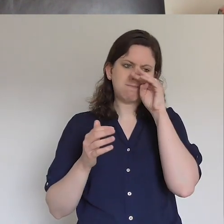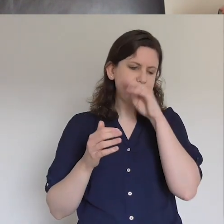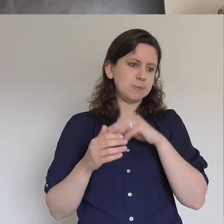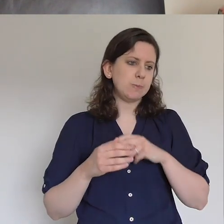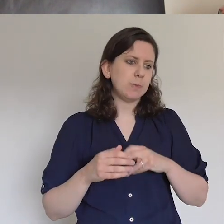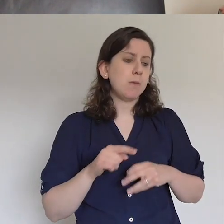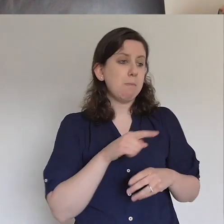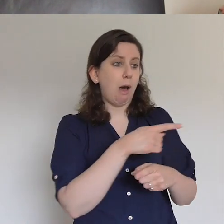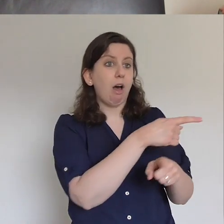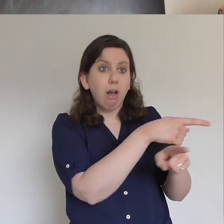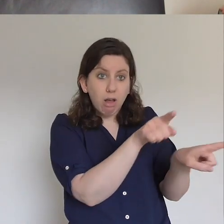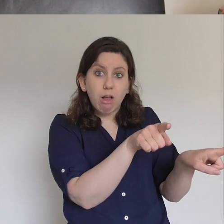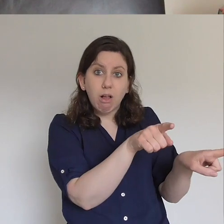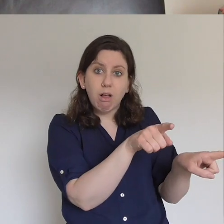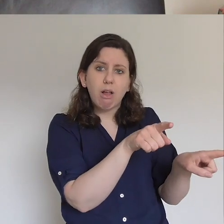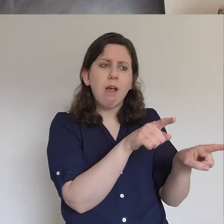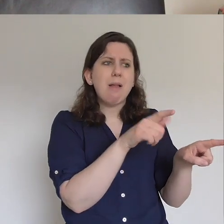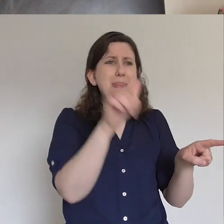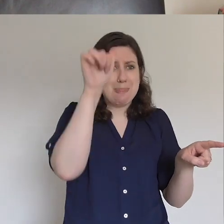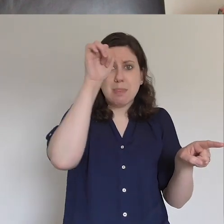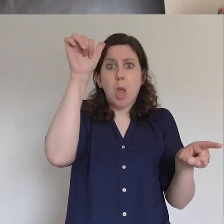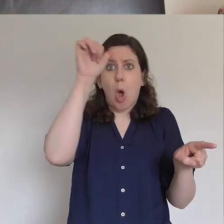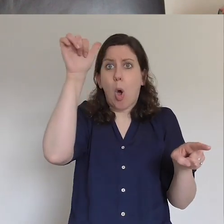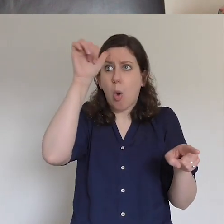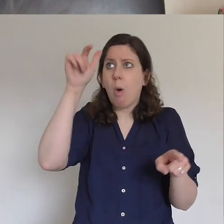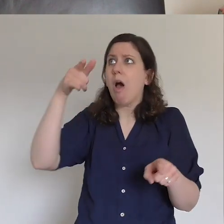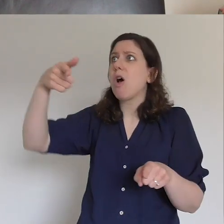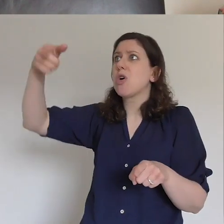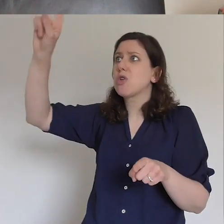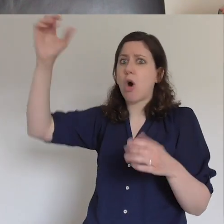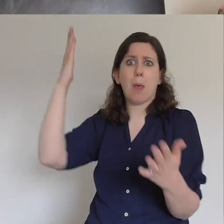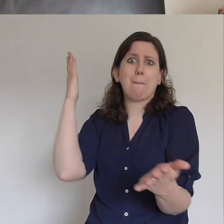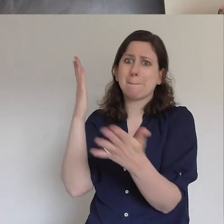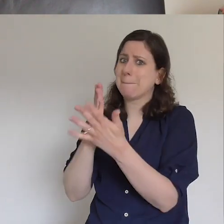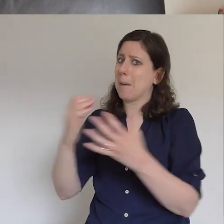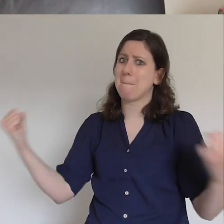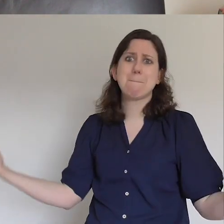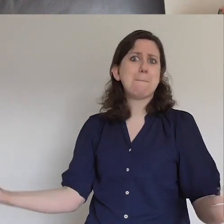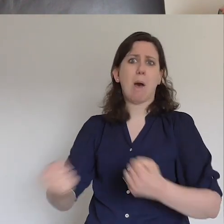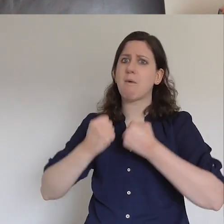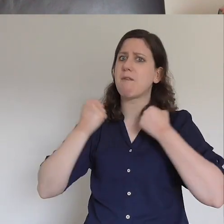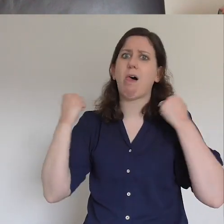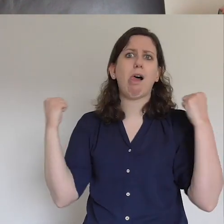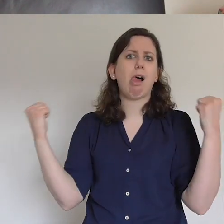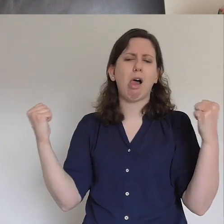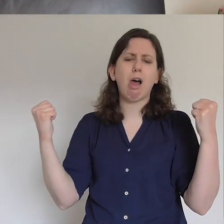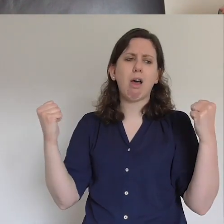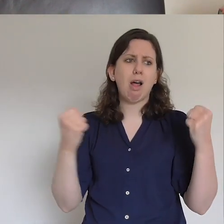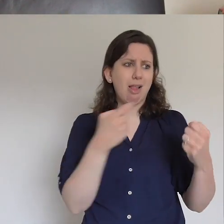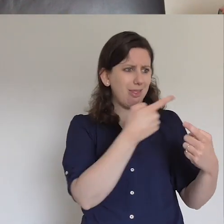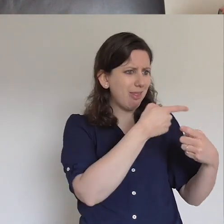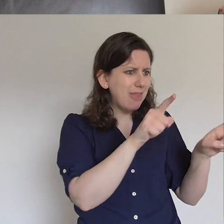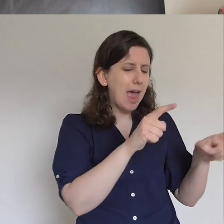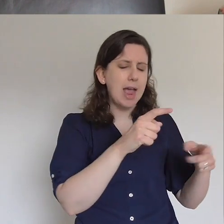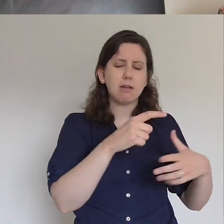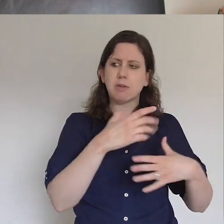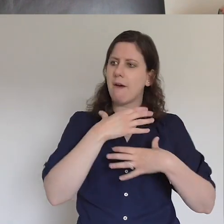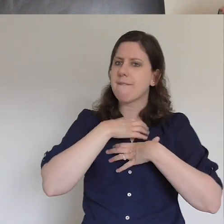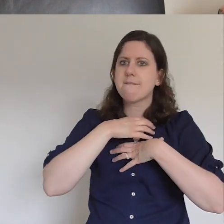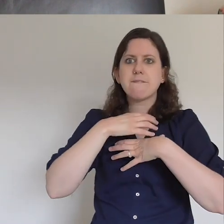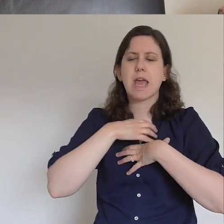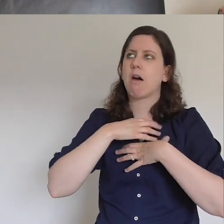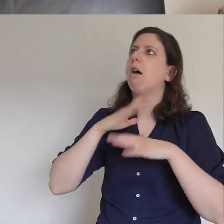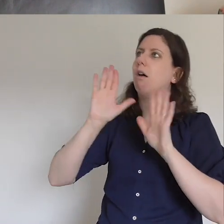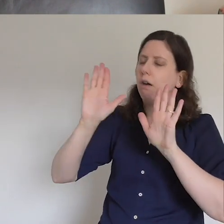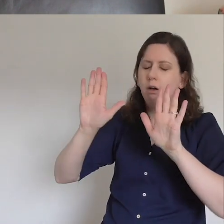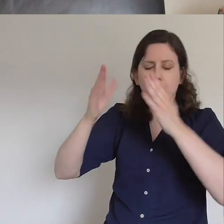so aware of how powerful their God is. They have such a fear of the Lord, such an awareness of His